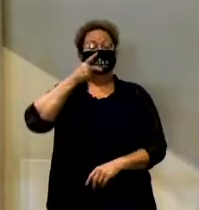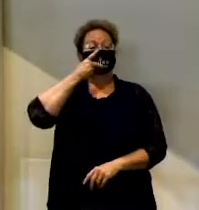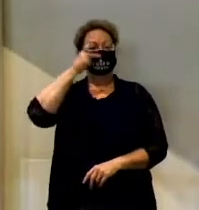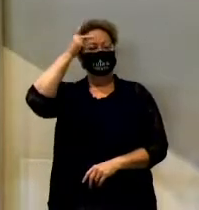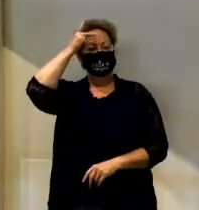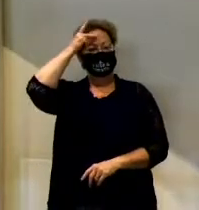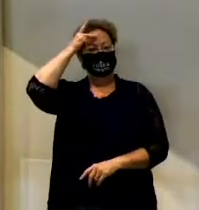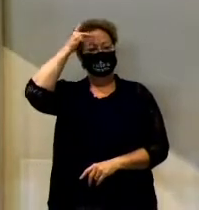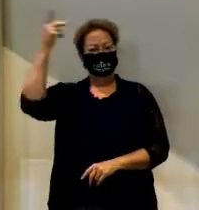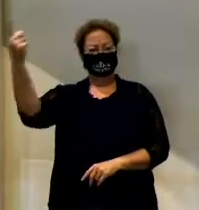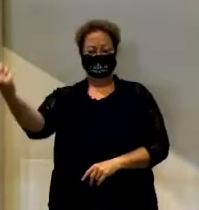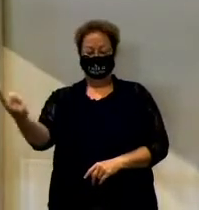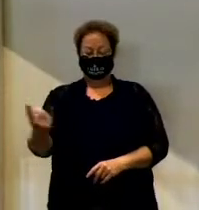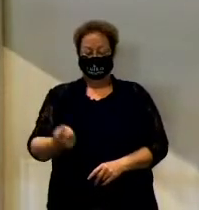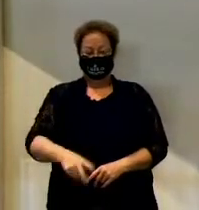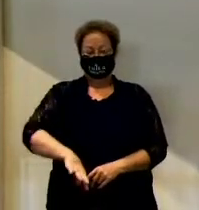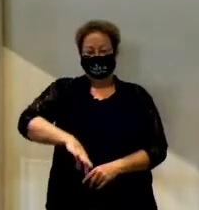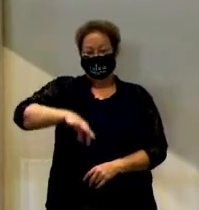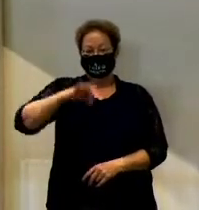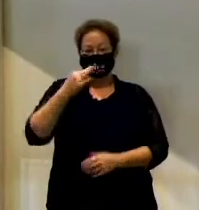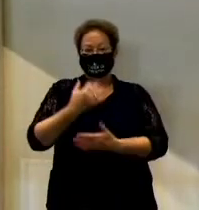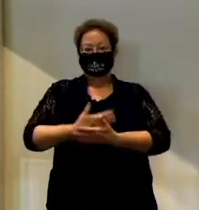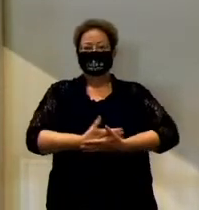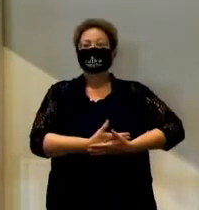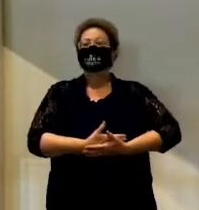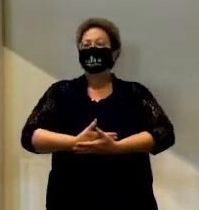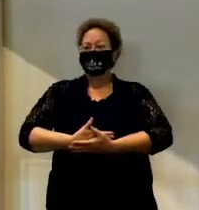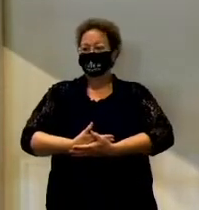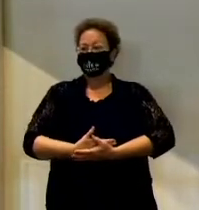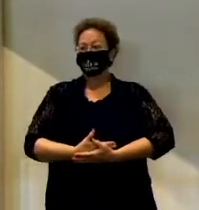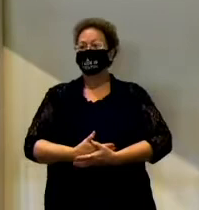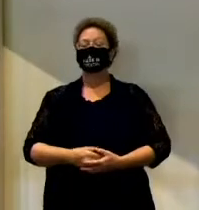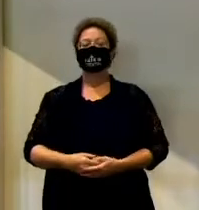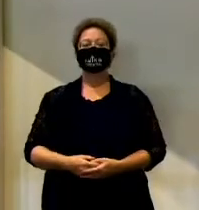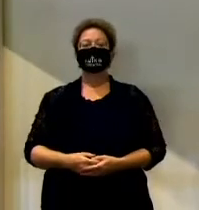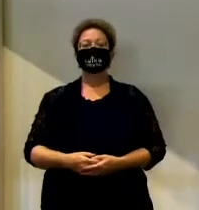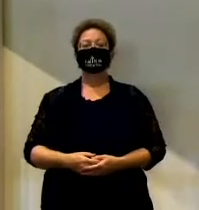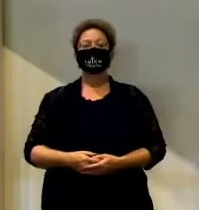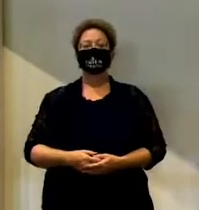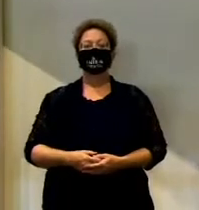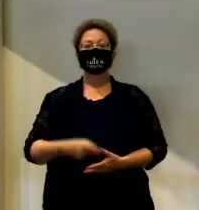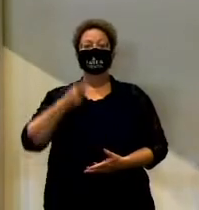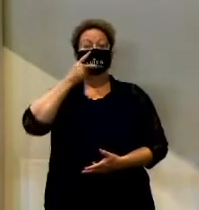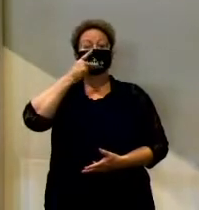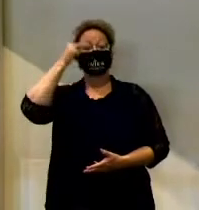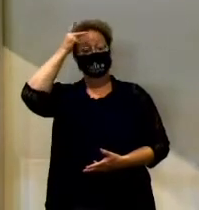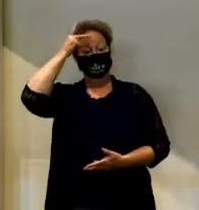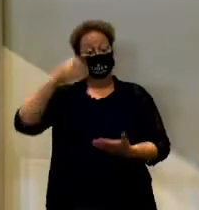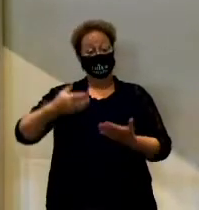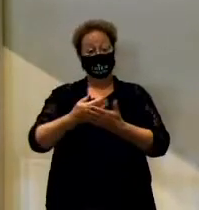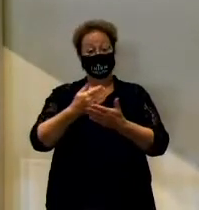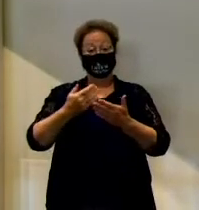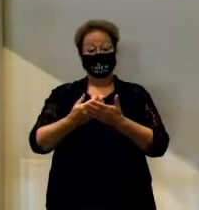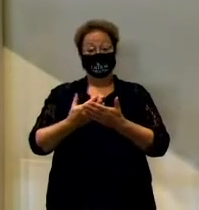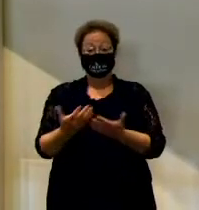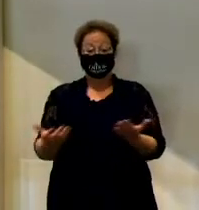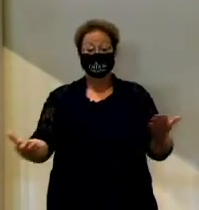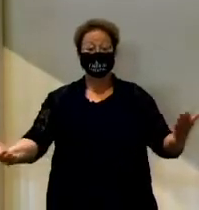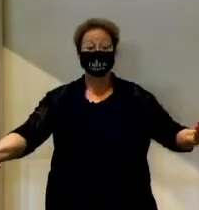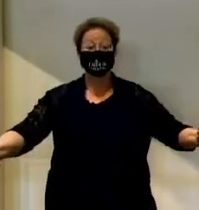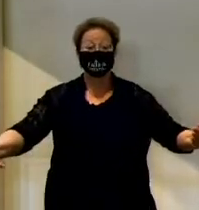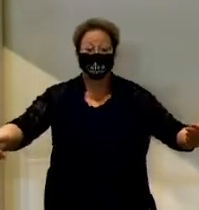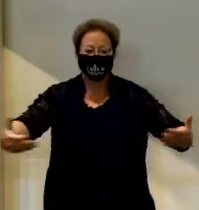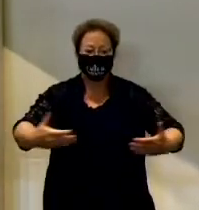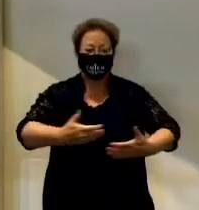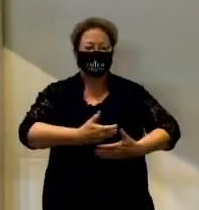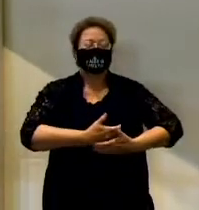families come in to get their child. And when their arms would open up to receive that child for the first time, it